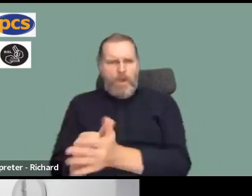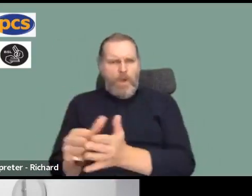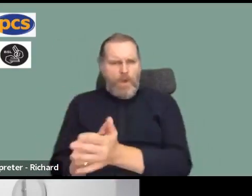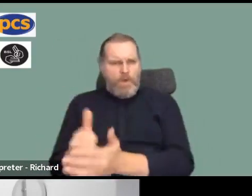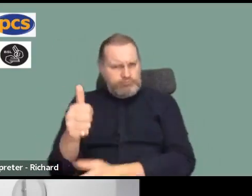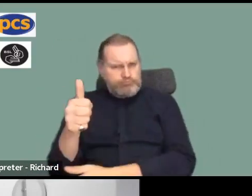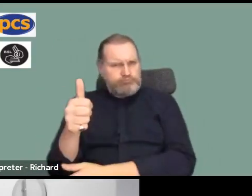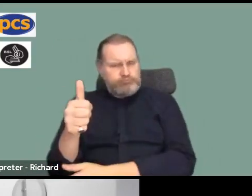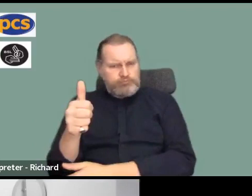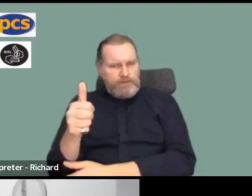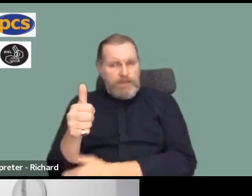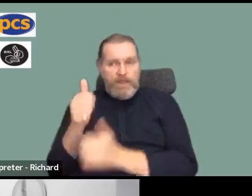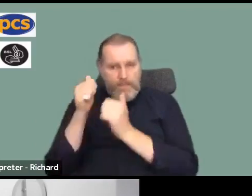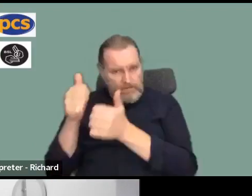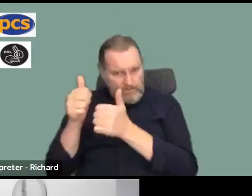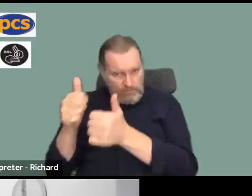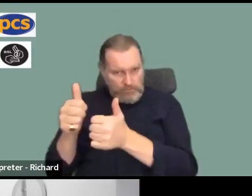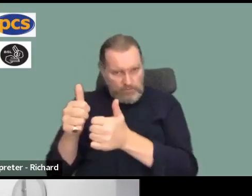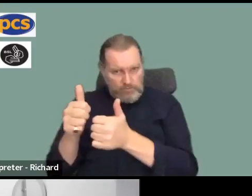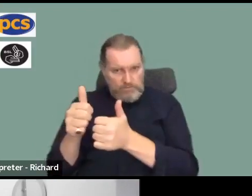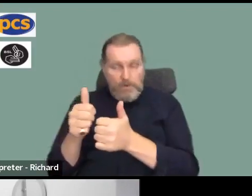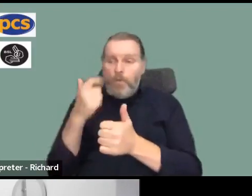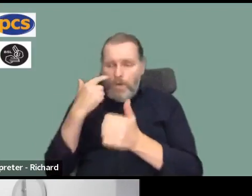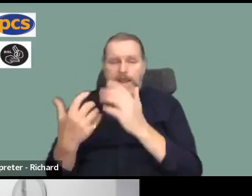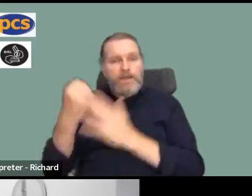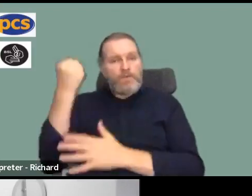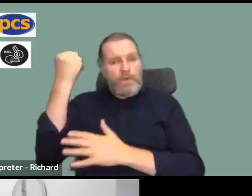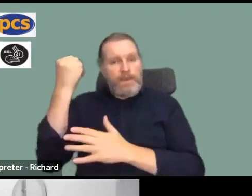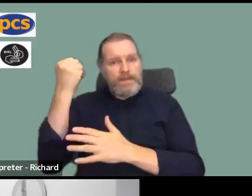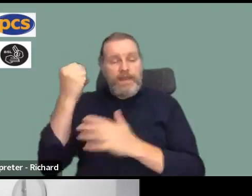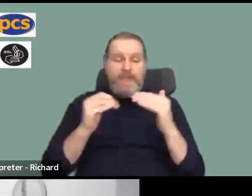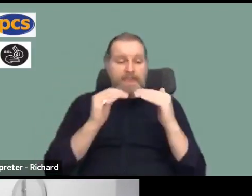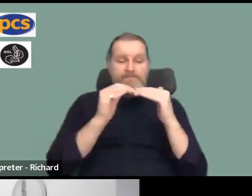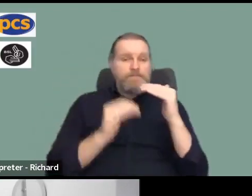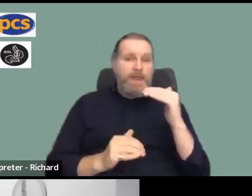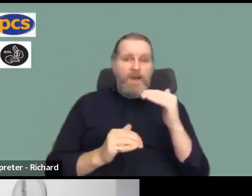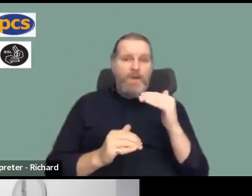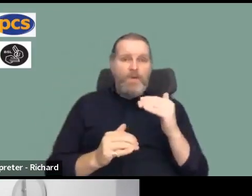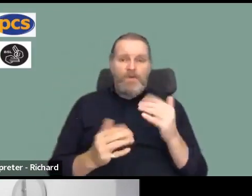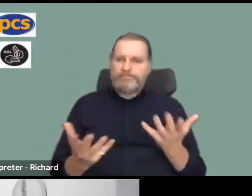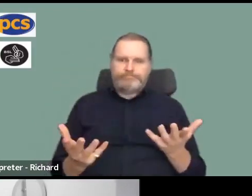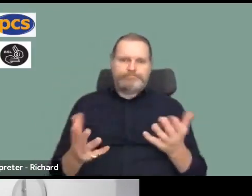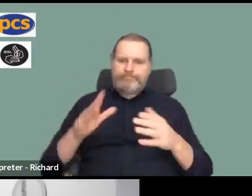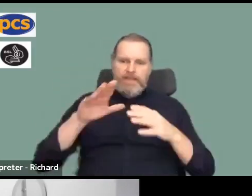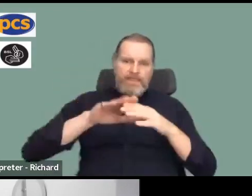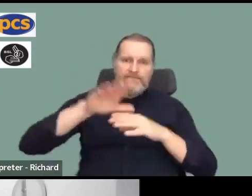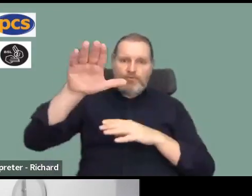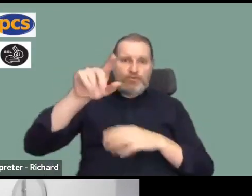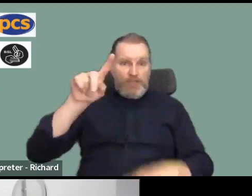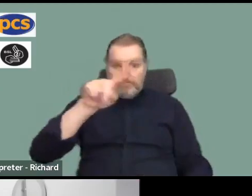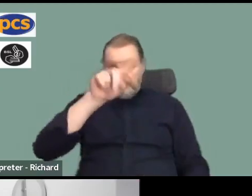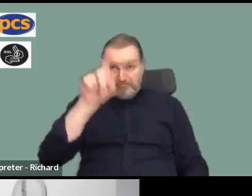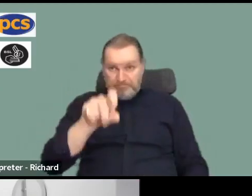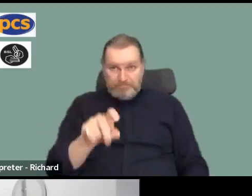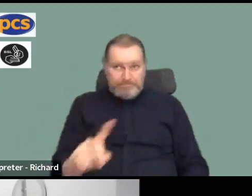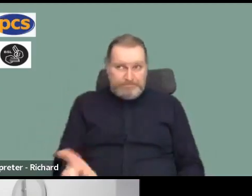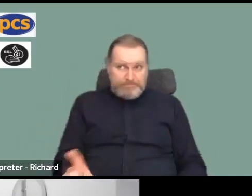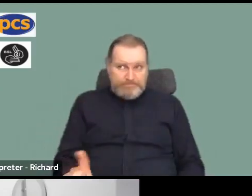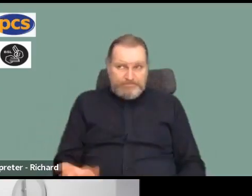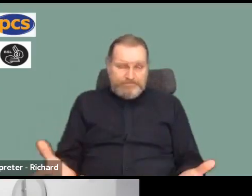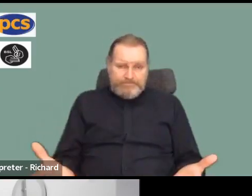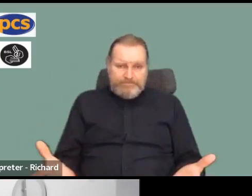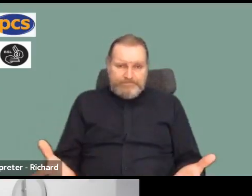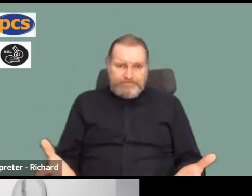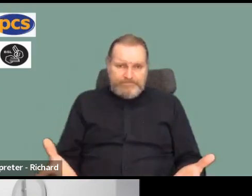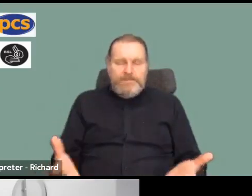game and we're at the table and we can win. If we don't then we're in a worse position than anywhere else and so whatever we do that's what